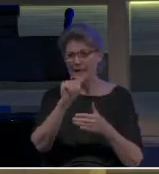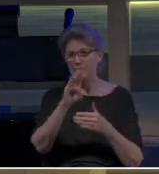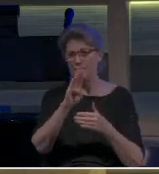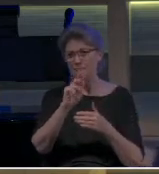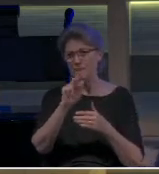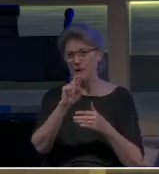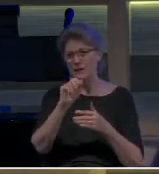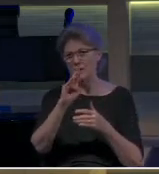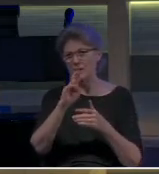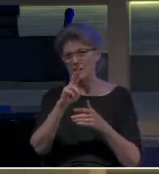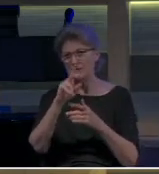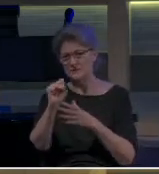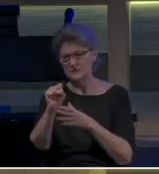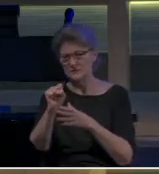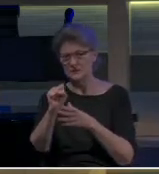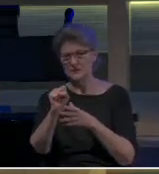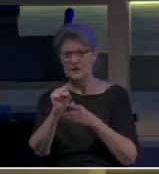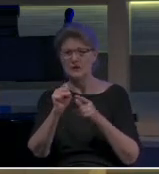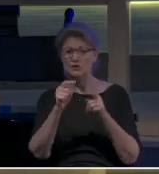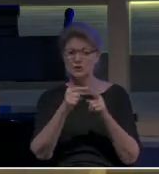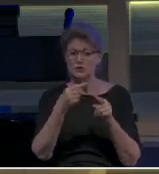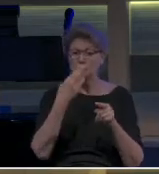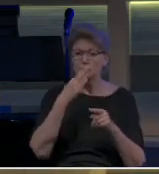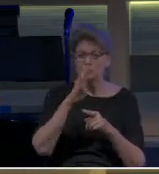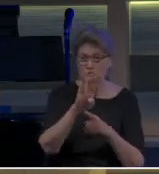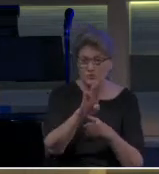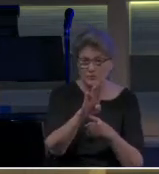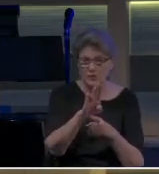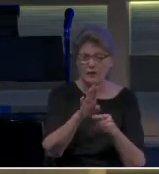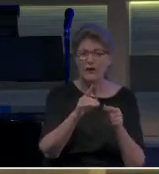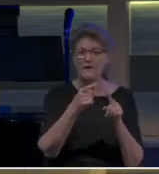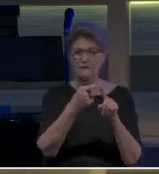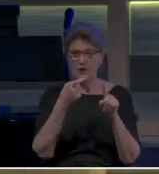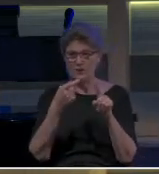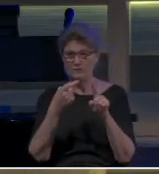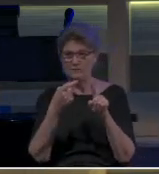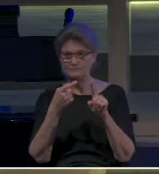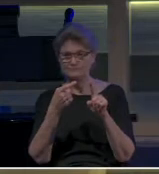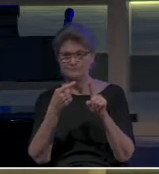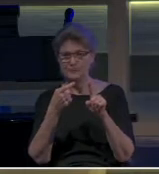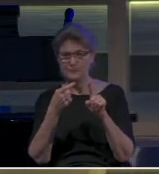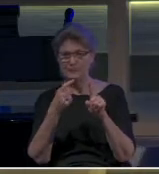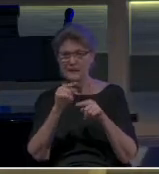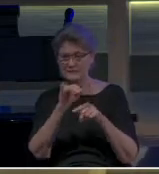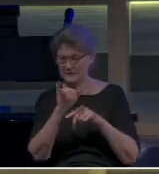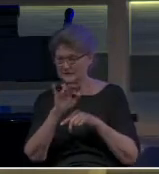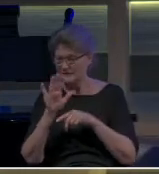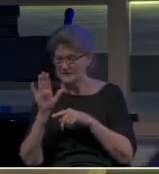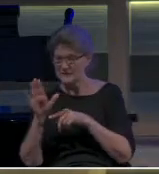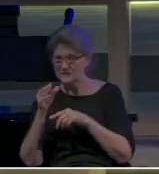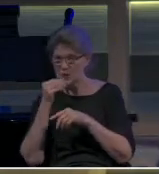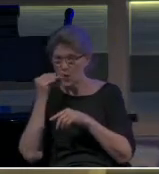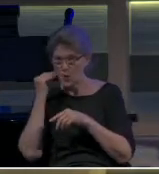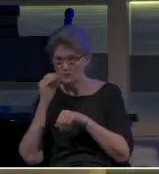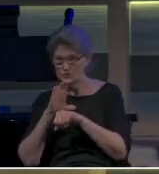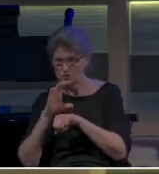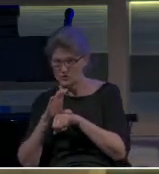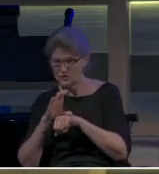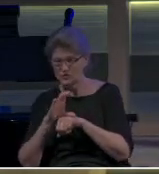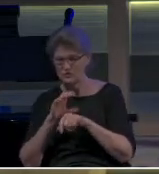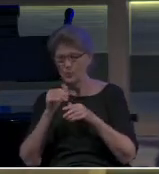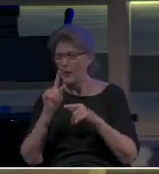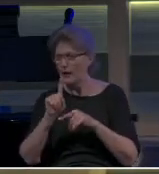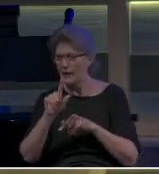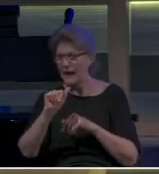Jerusalem from Titus' home church of Antioch in Syria. That's where Titus is from.